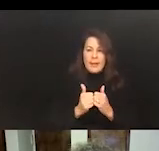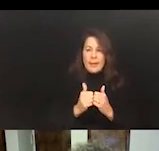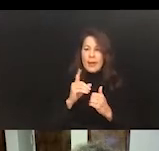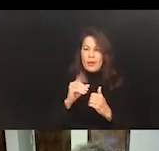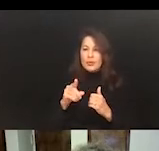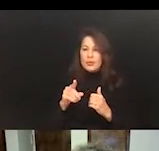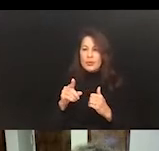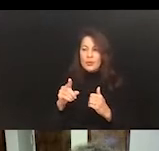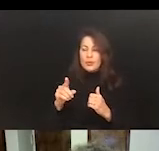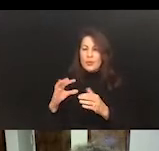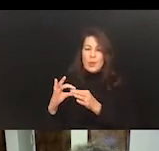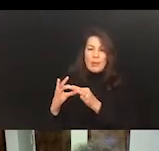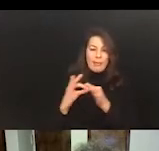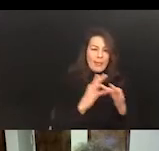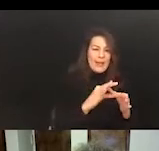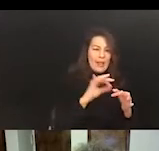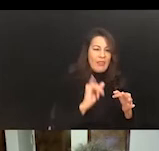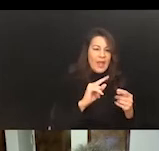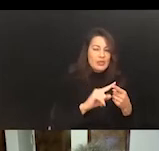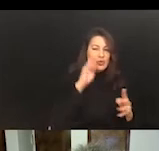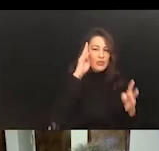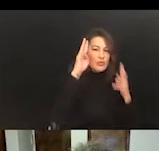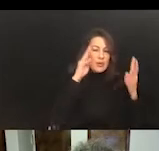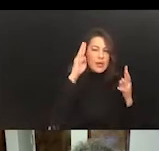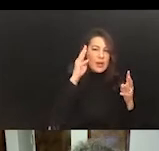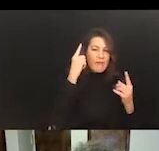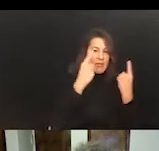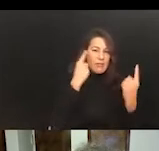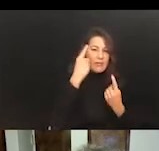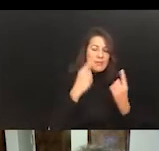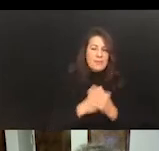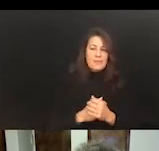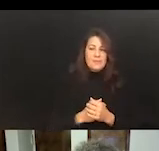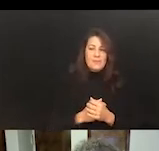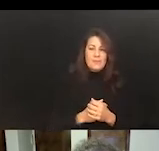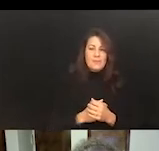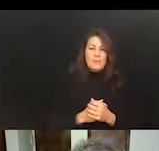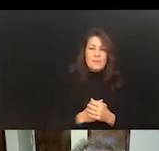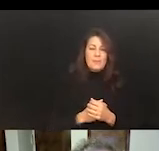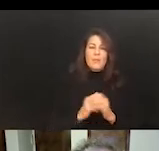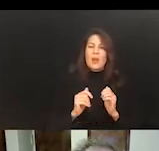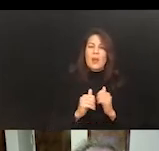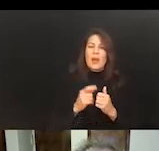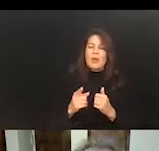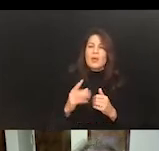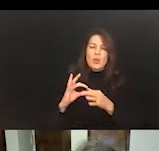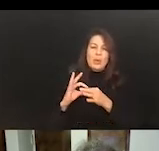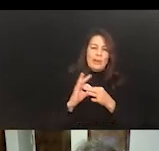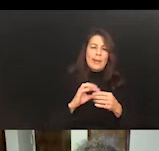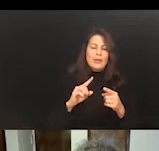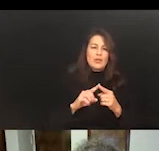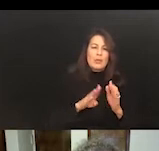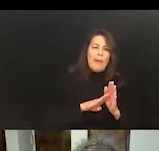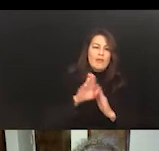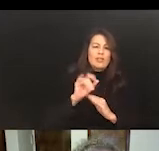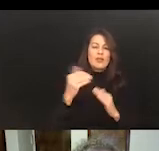idea of creative thinking, how do you link it to a evolution of new products